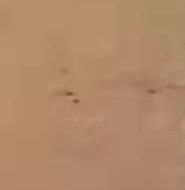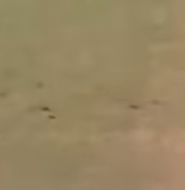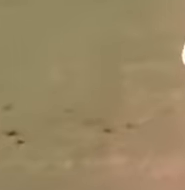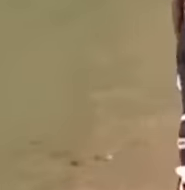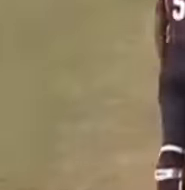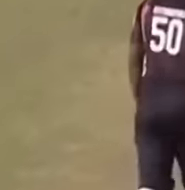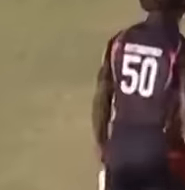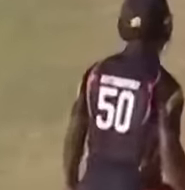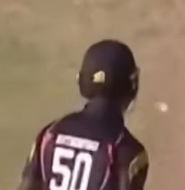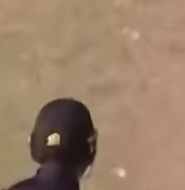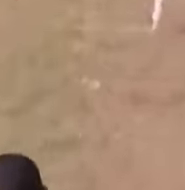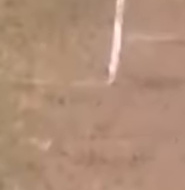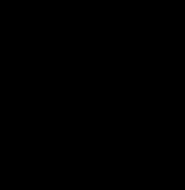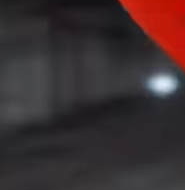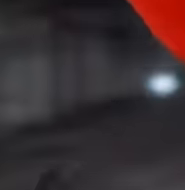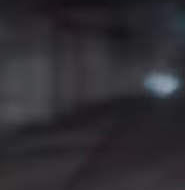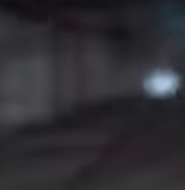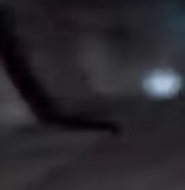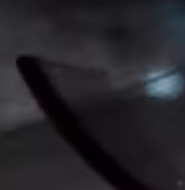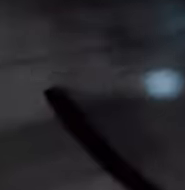windyscricket.com for more info.